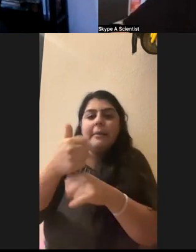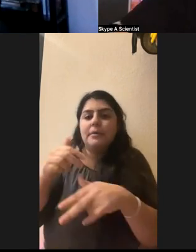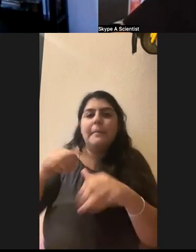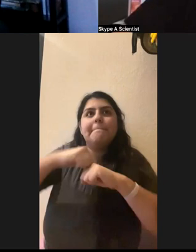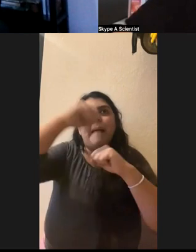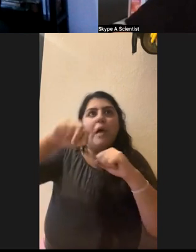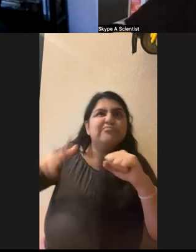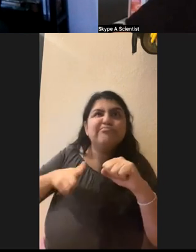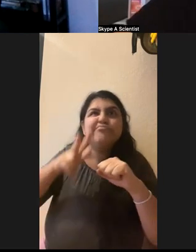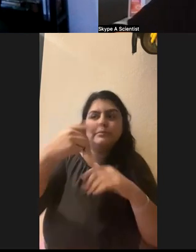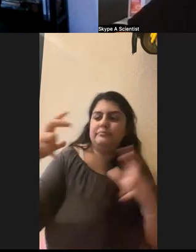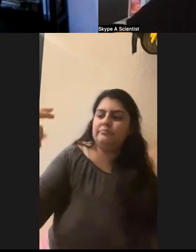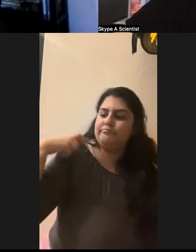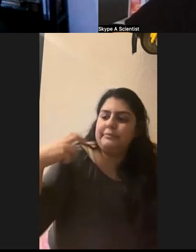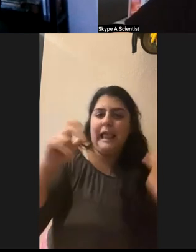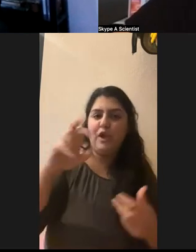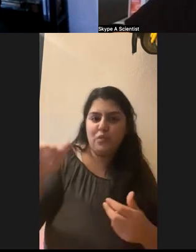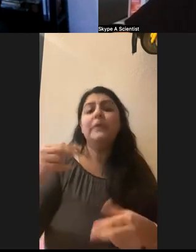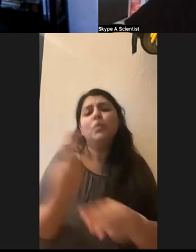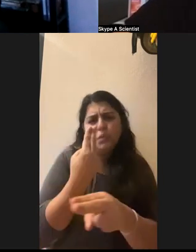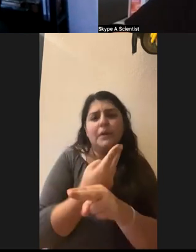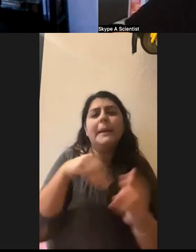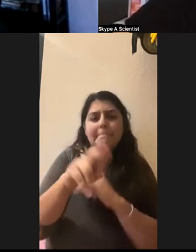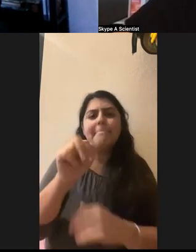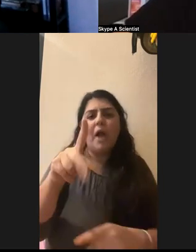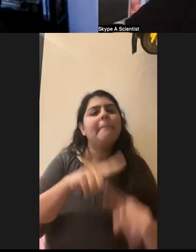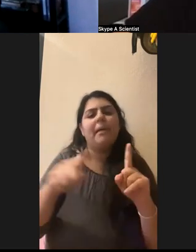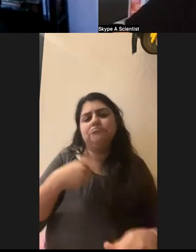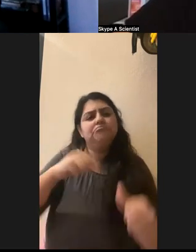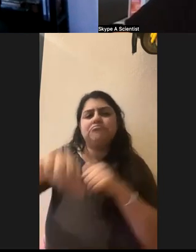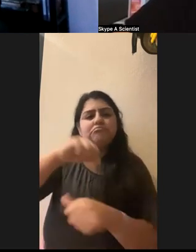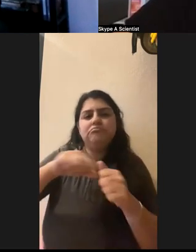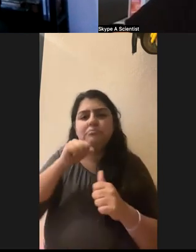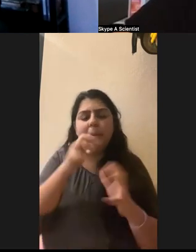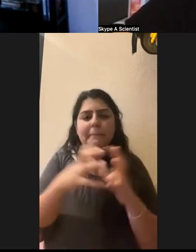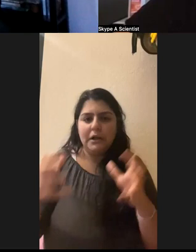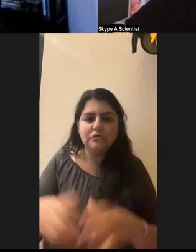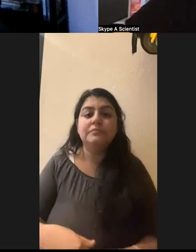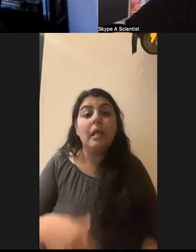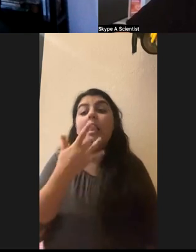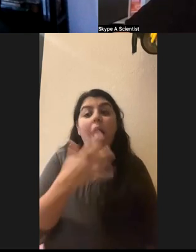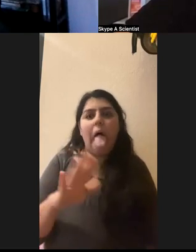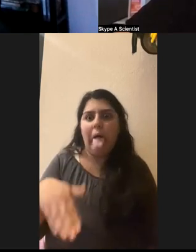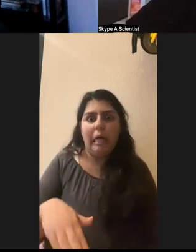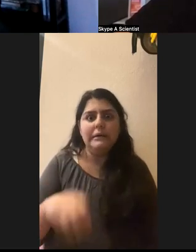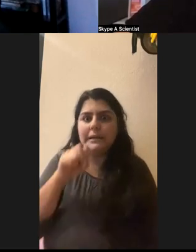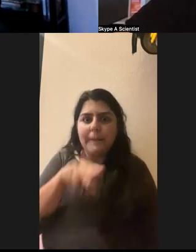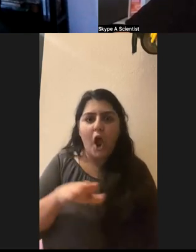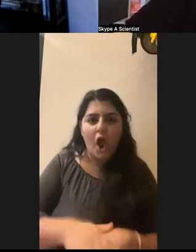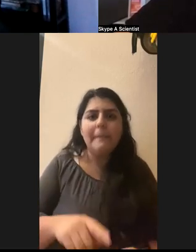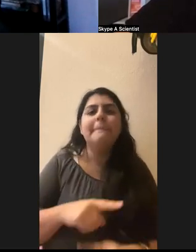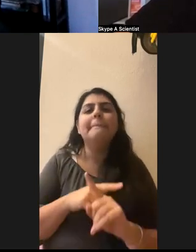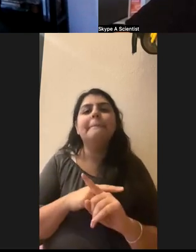used for things in parks even, but I haven't been around them. Um, and luckily have not been spit on, but I have been, um,